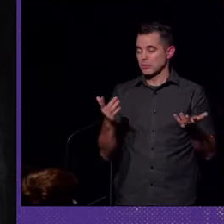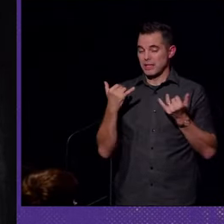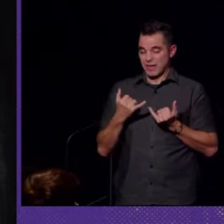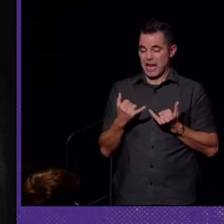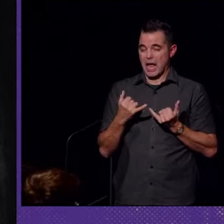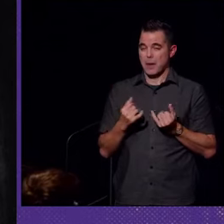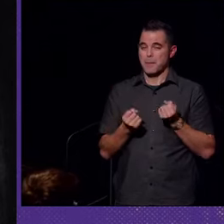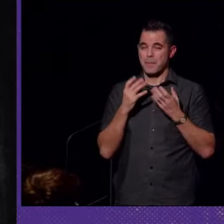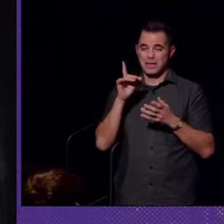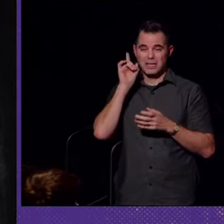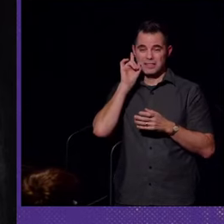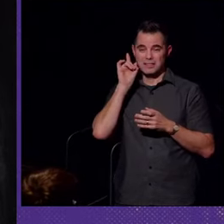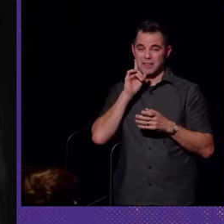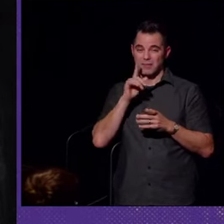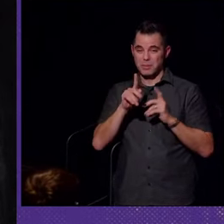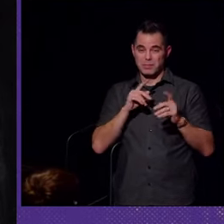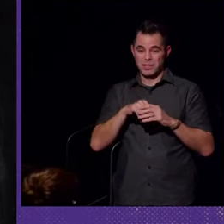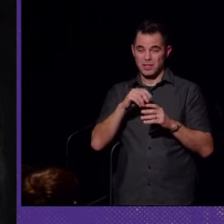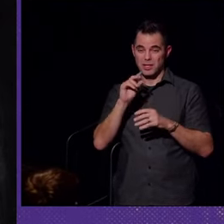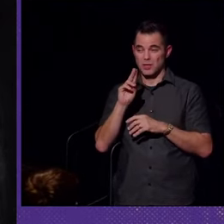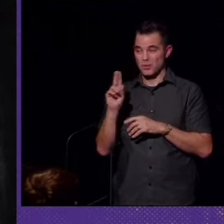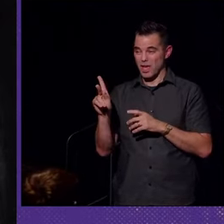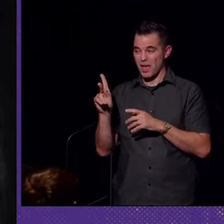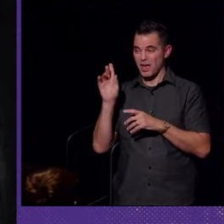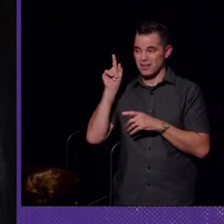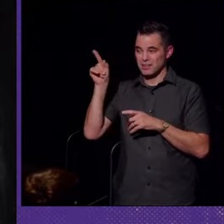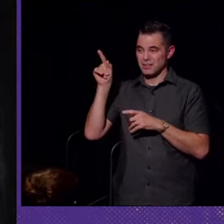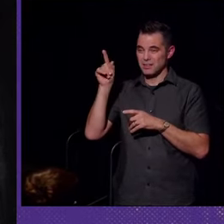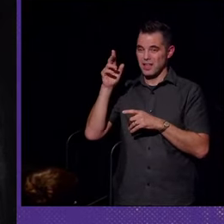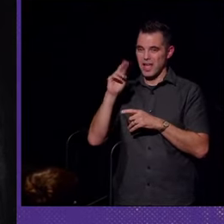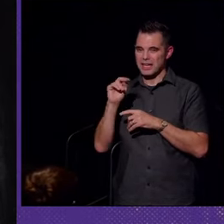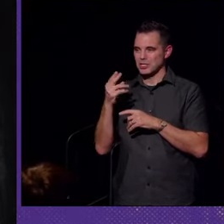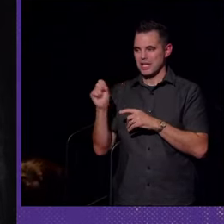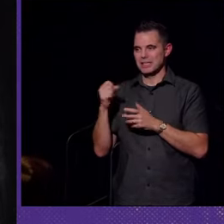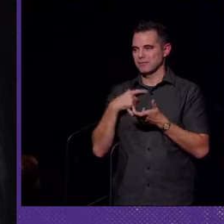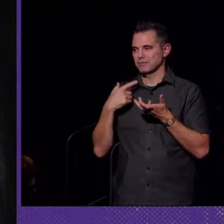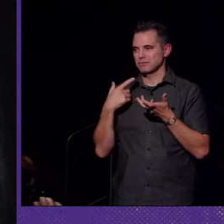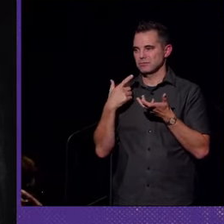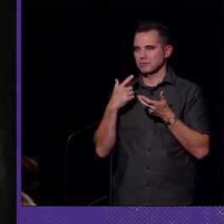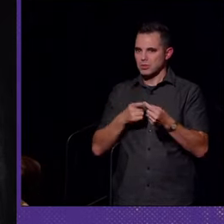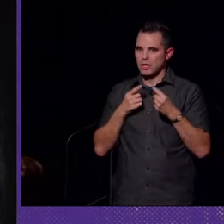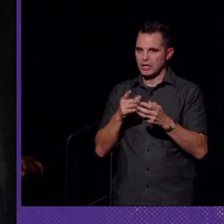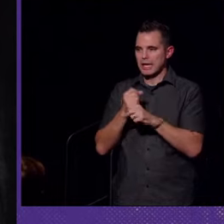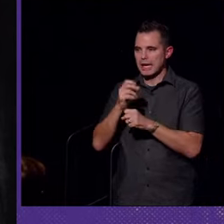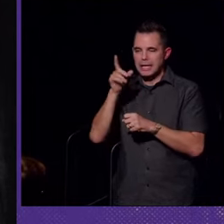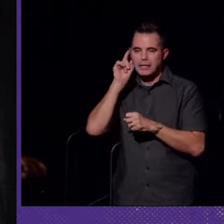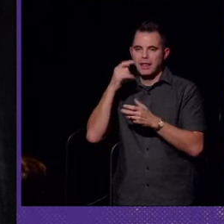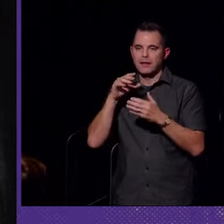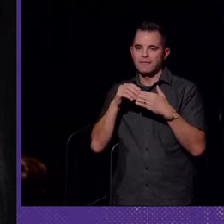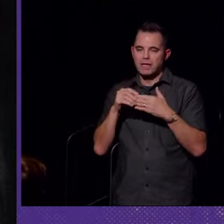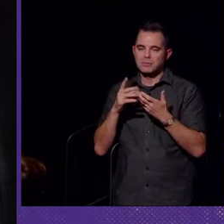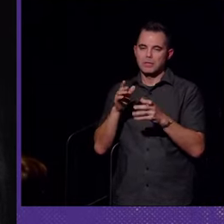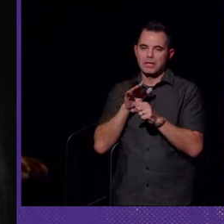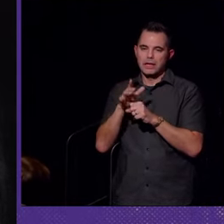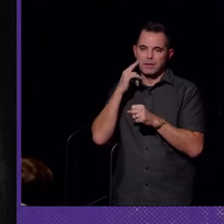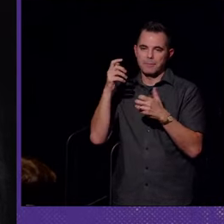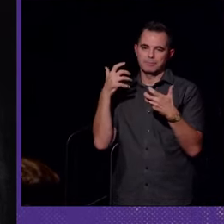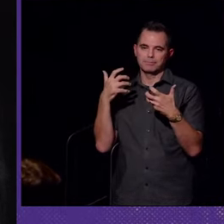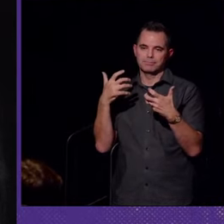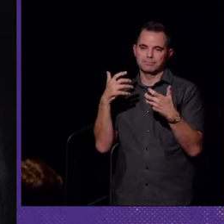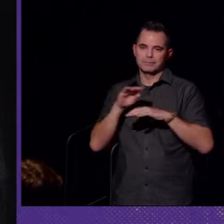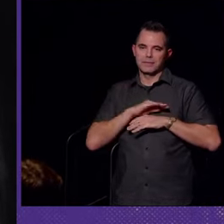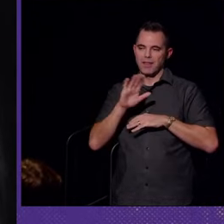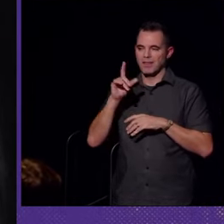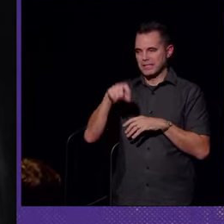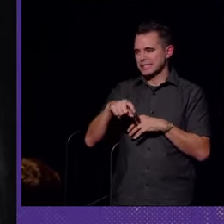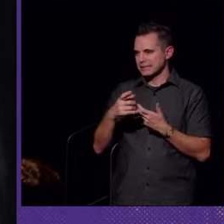now, many deaf people in the UK under the NHS still have trouble getting hearing aids that are flexible not to meet their needs.